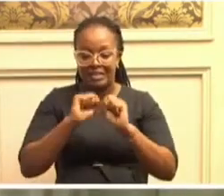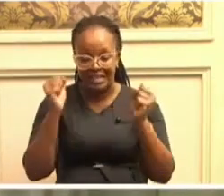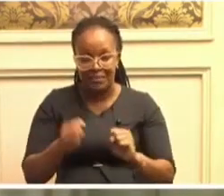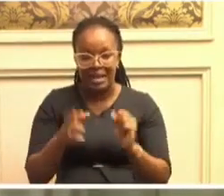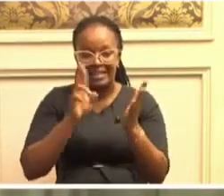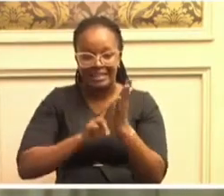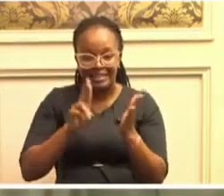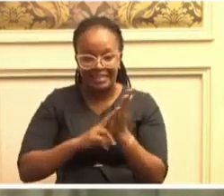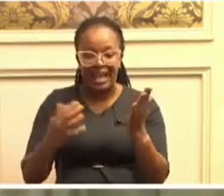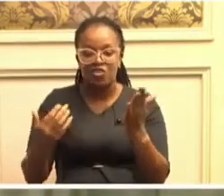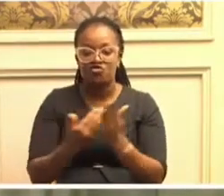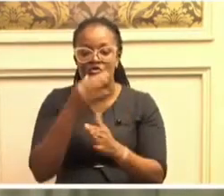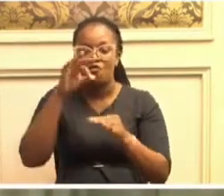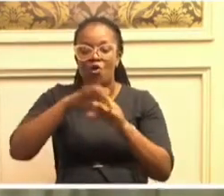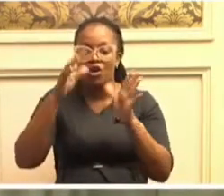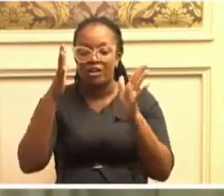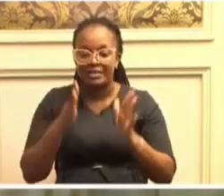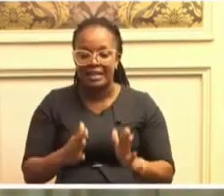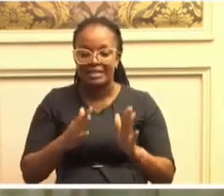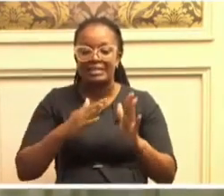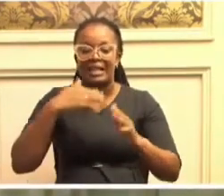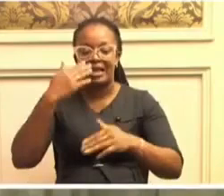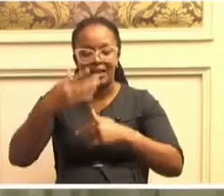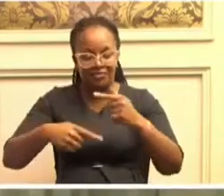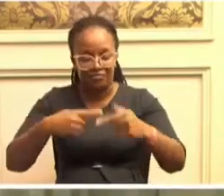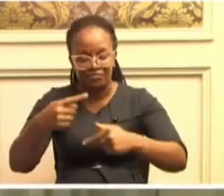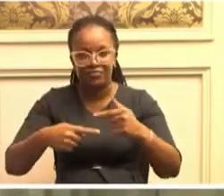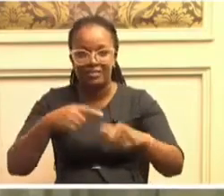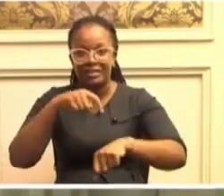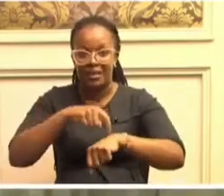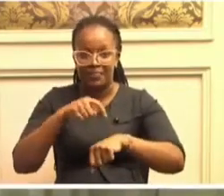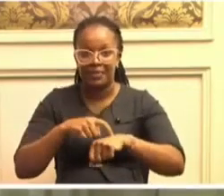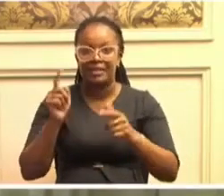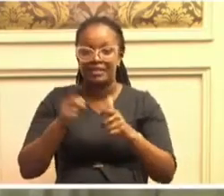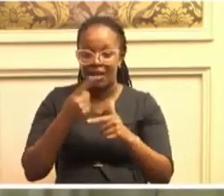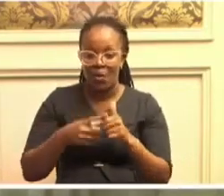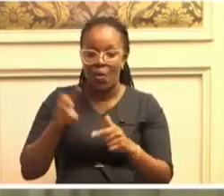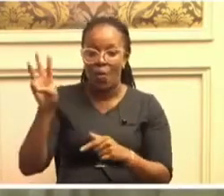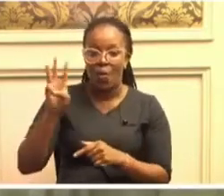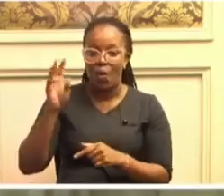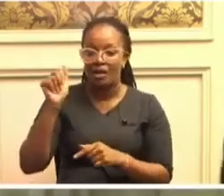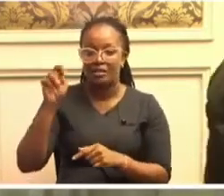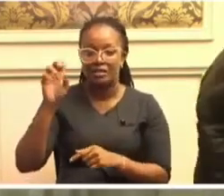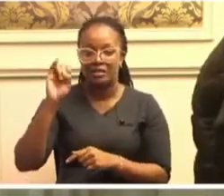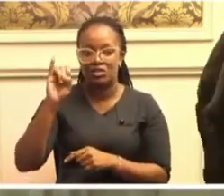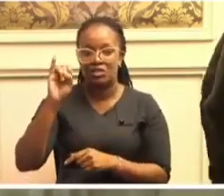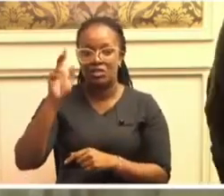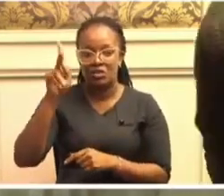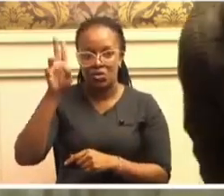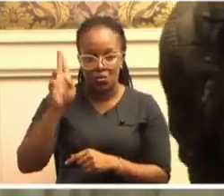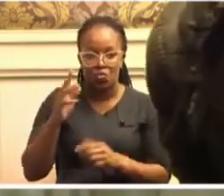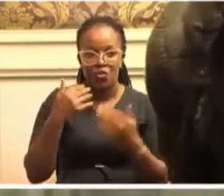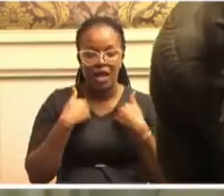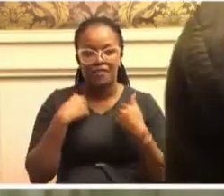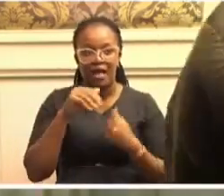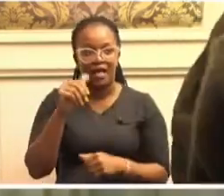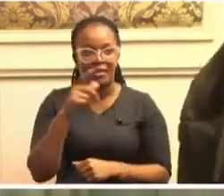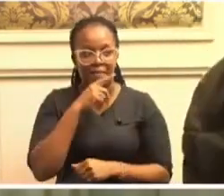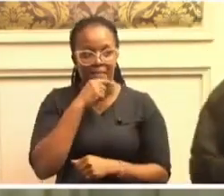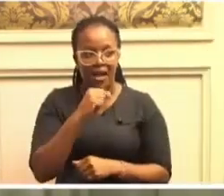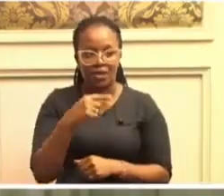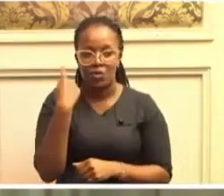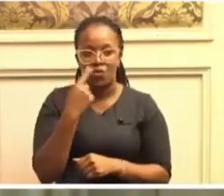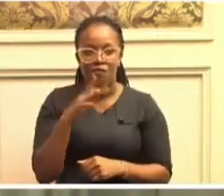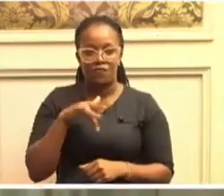voters every time. Then Wanjiku proceeds. And remember, the other gentleman on the other side, who often feels he